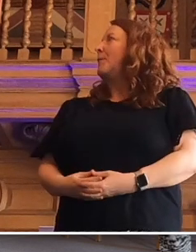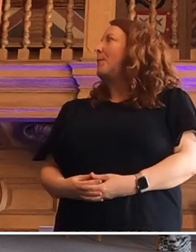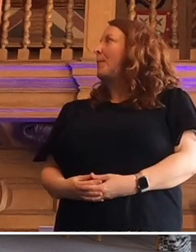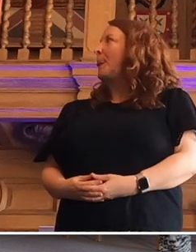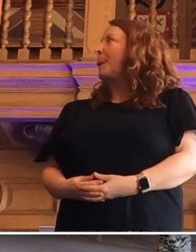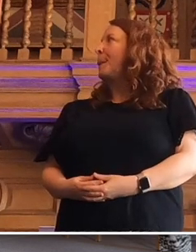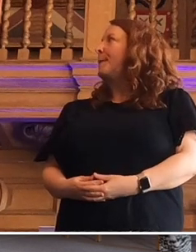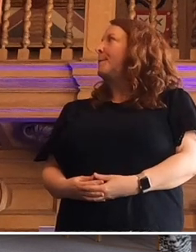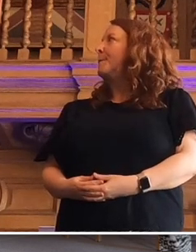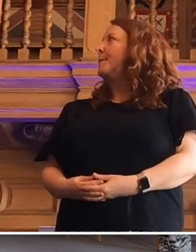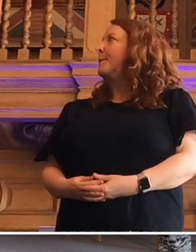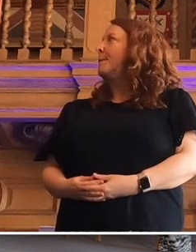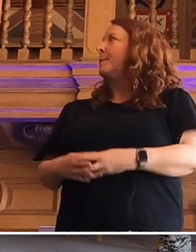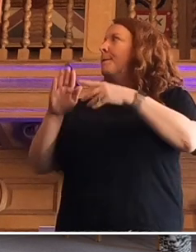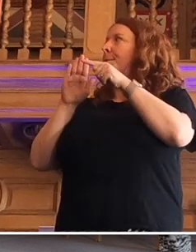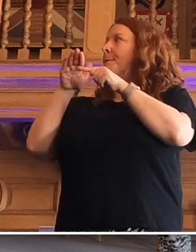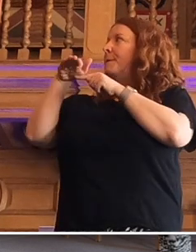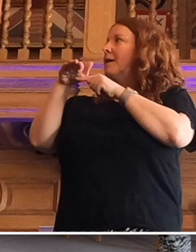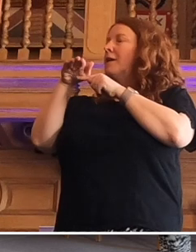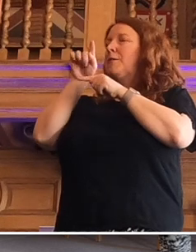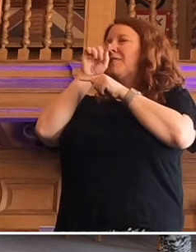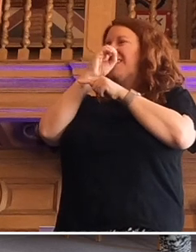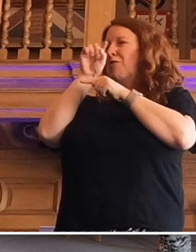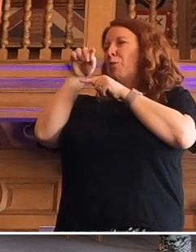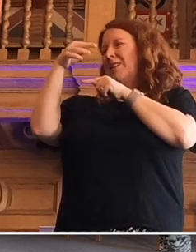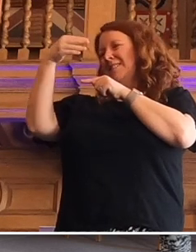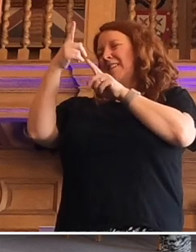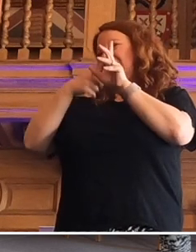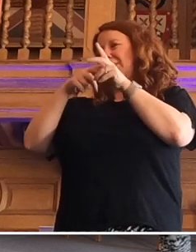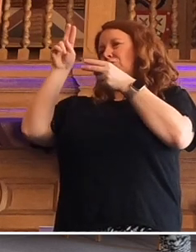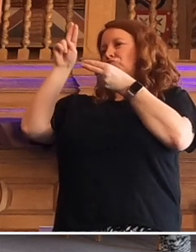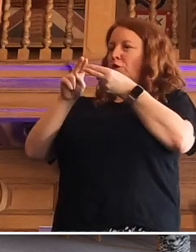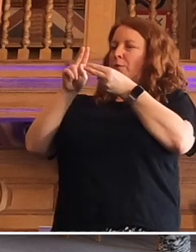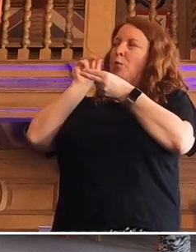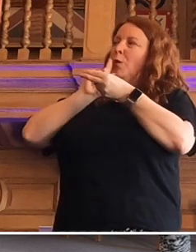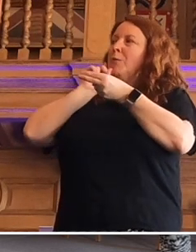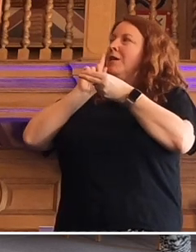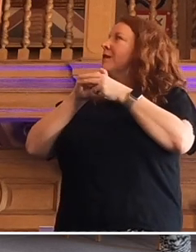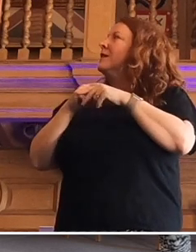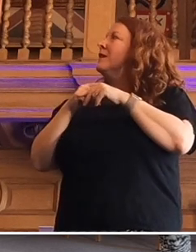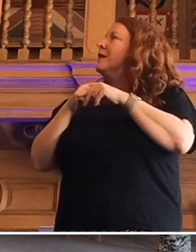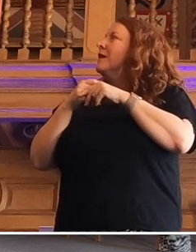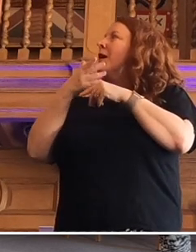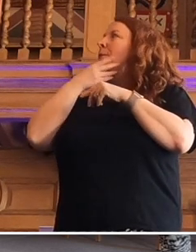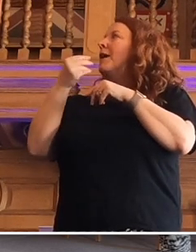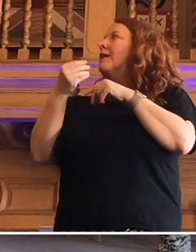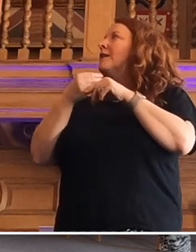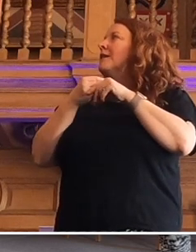a 0.9 of a year drop in life expectancy for women, for men,